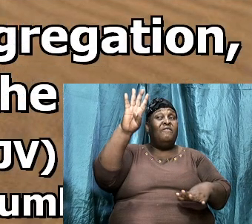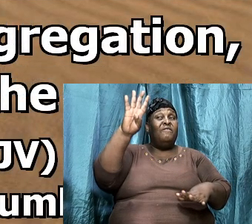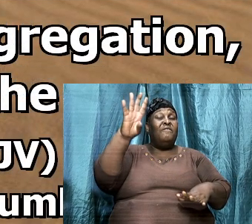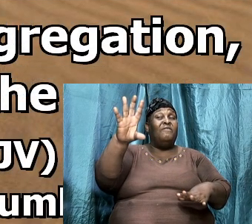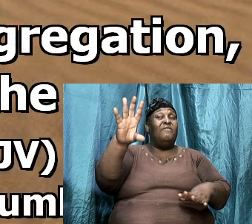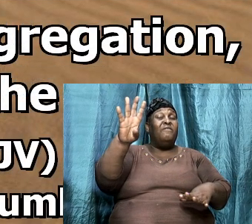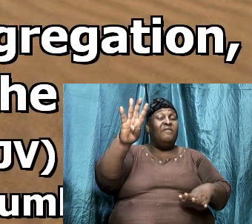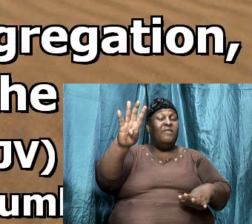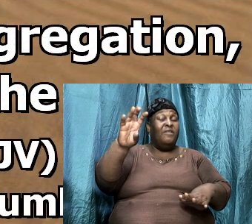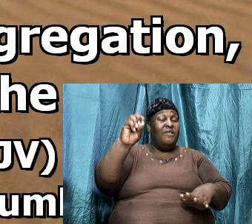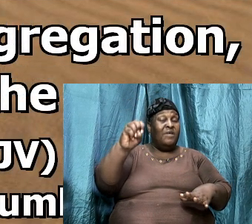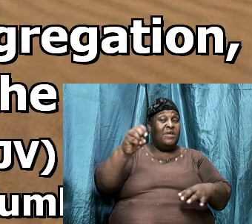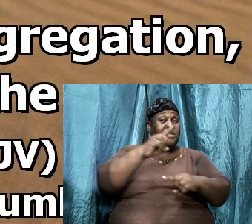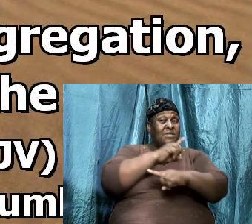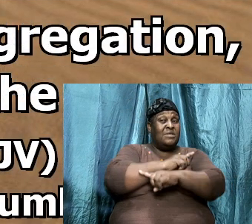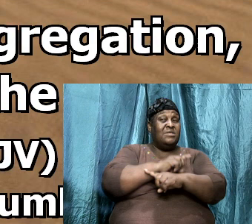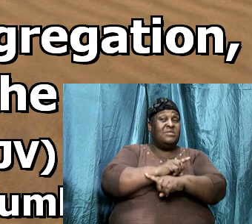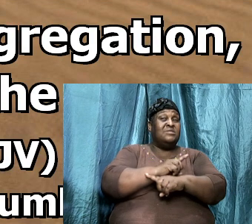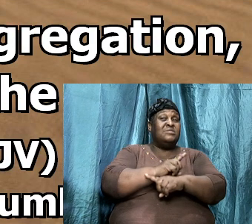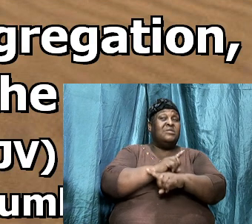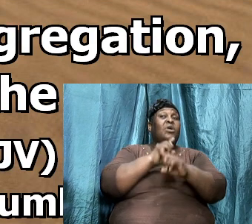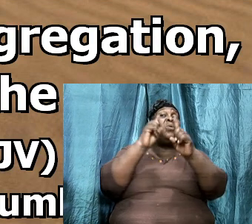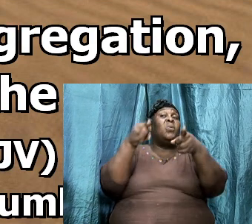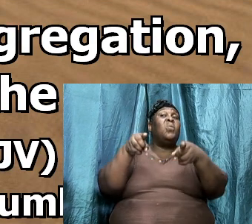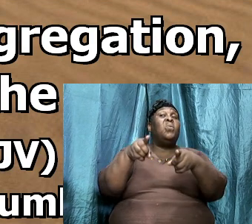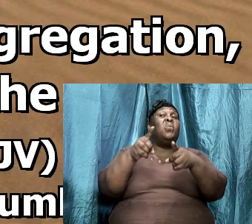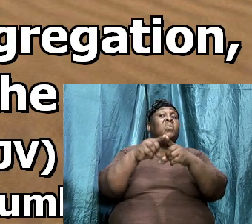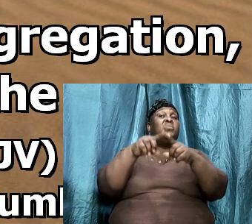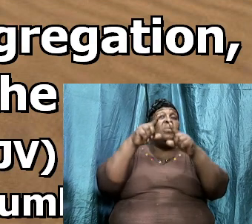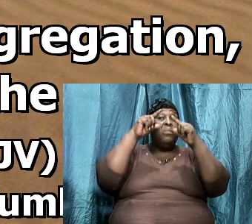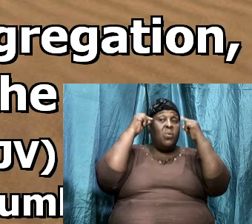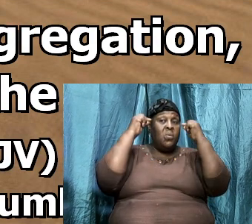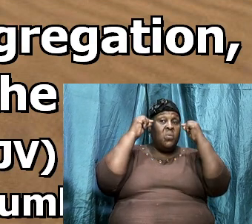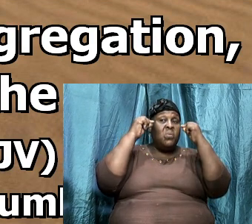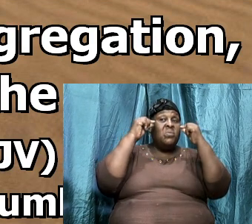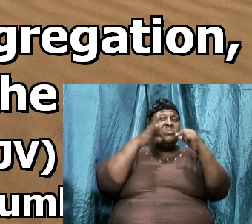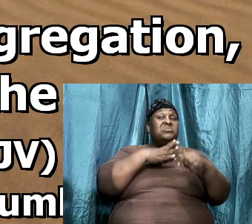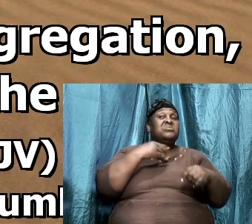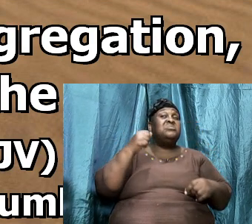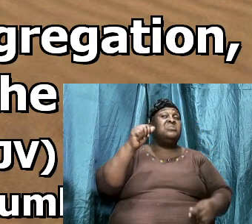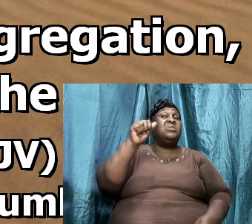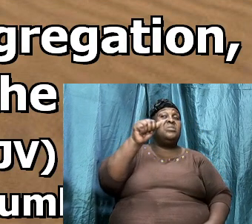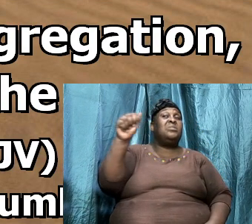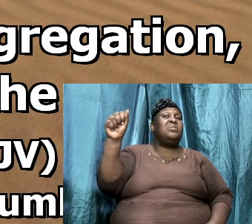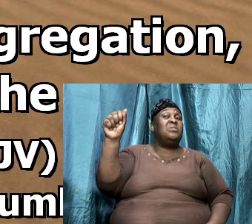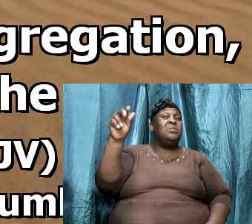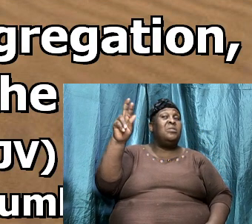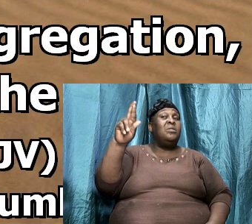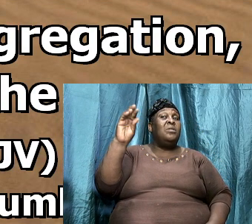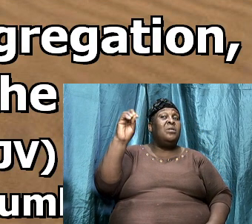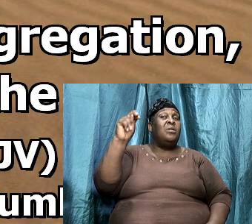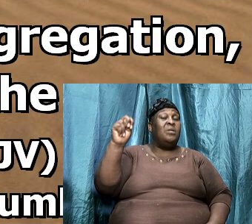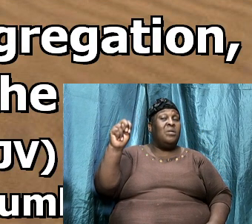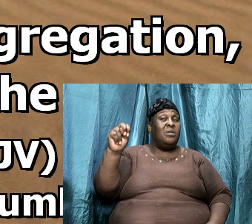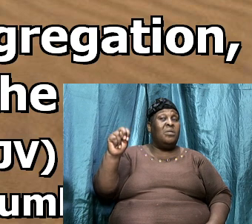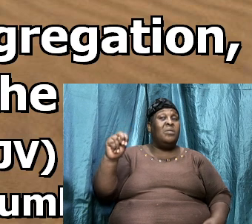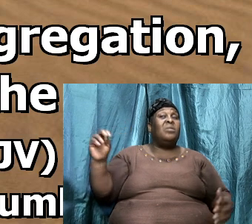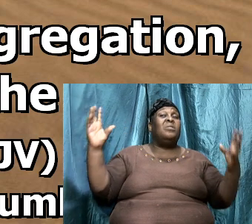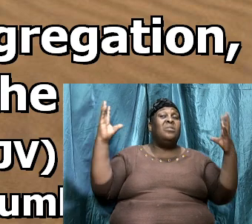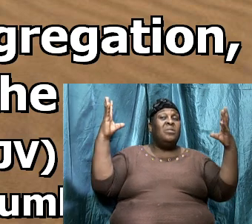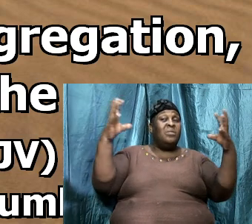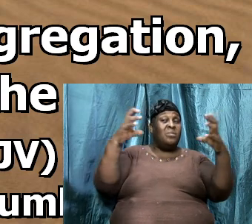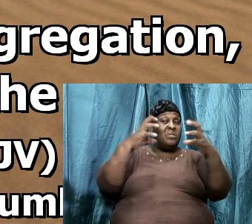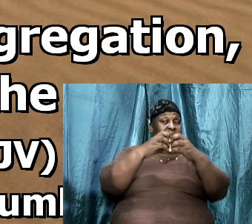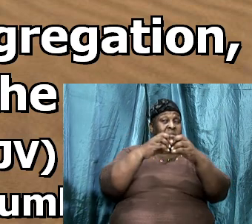And they went and came to Moses and Aaron, and to all the congregations of Israel, and to the wilderness of